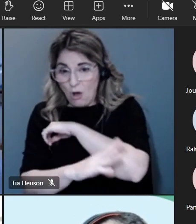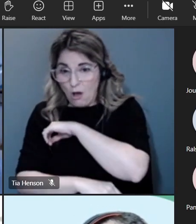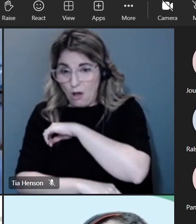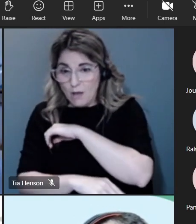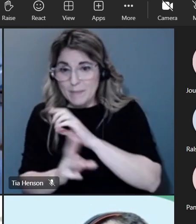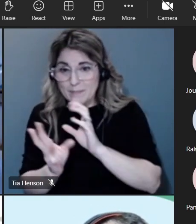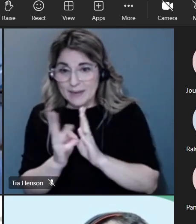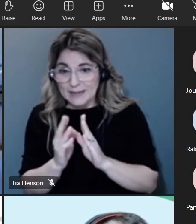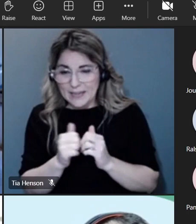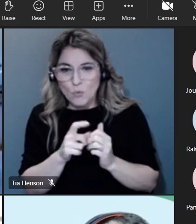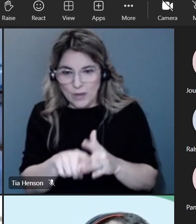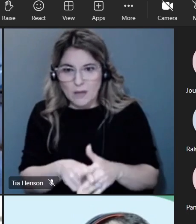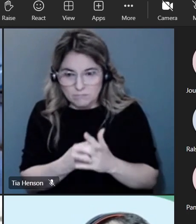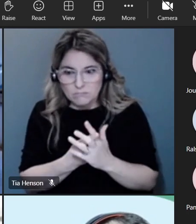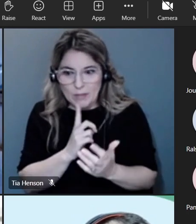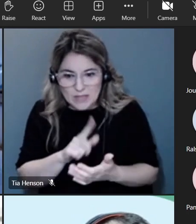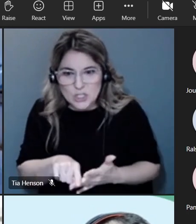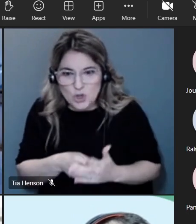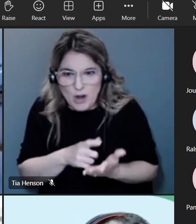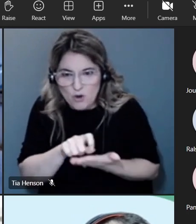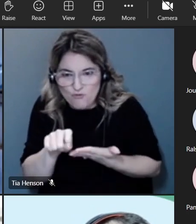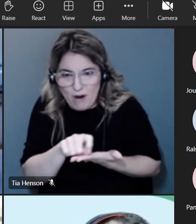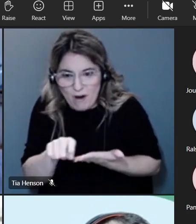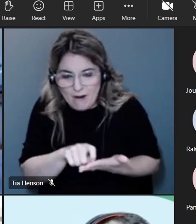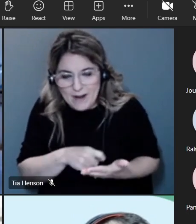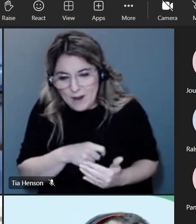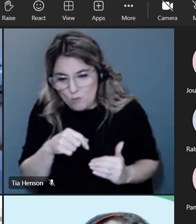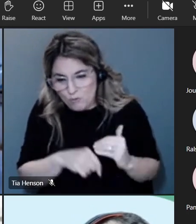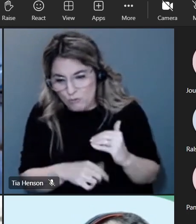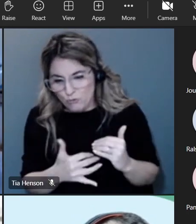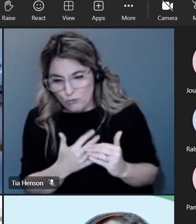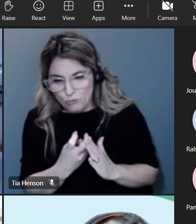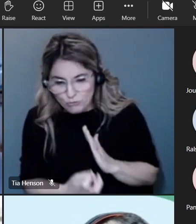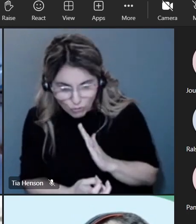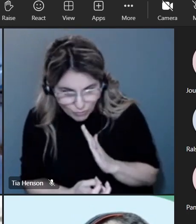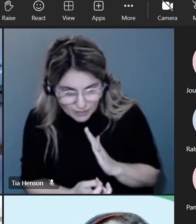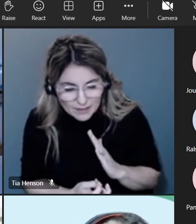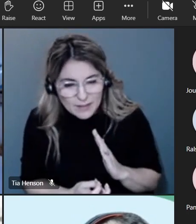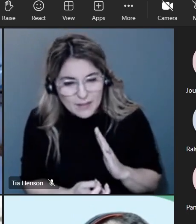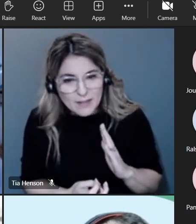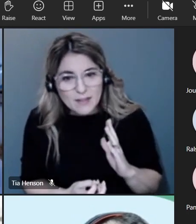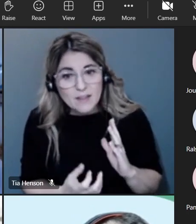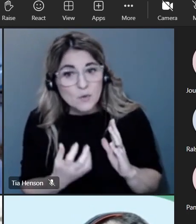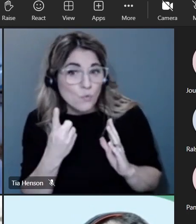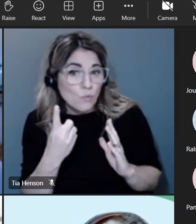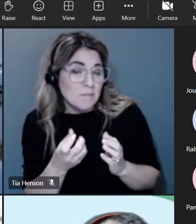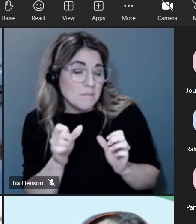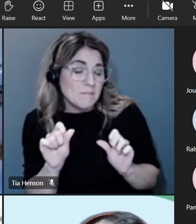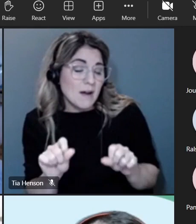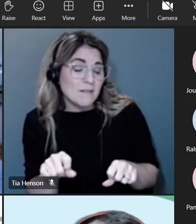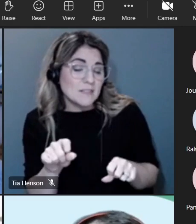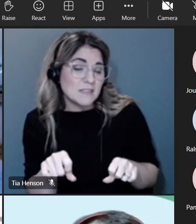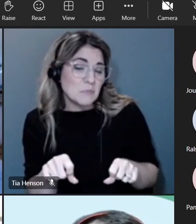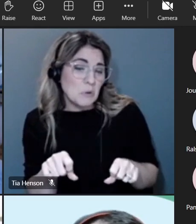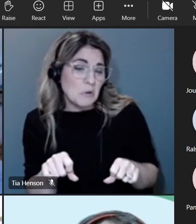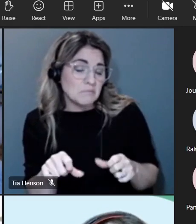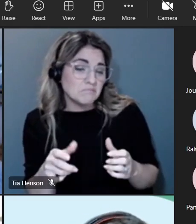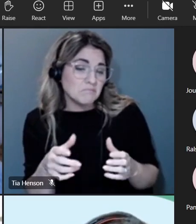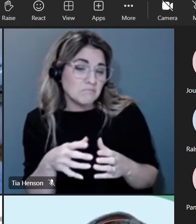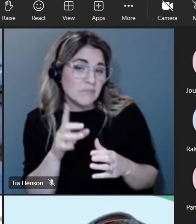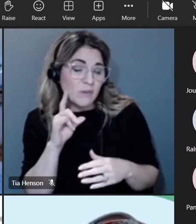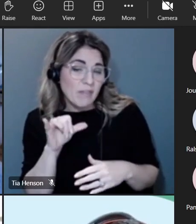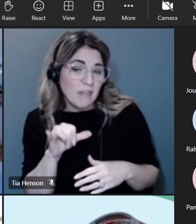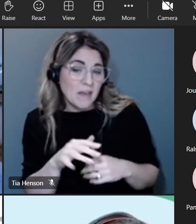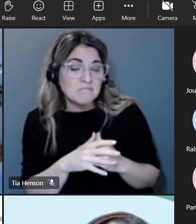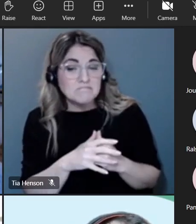in and started writing so um that would sort of be one one possible um cadence for this